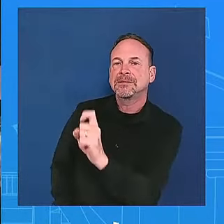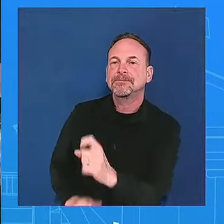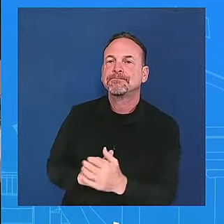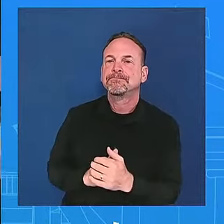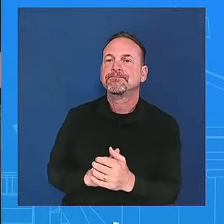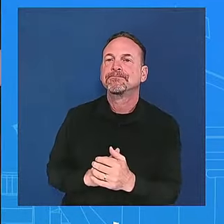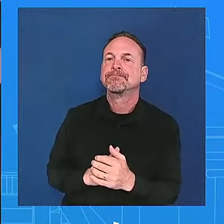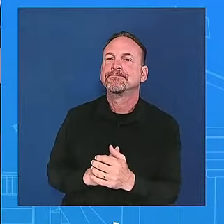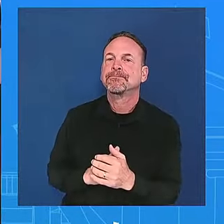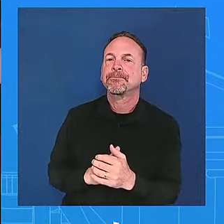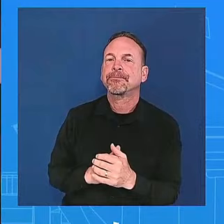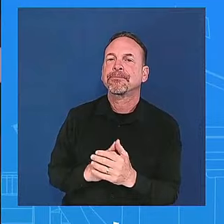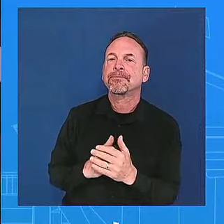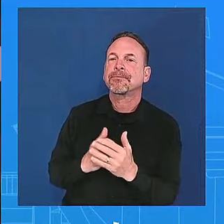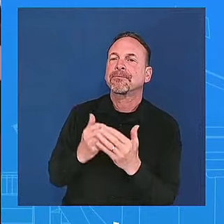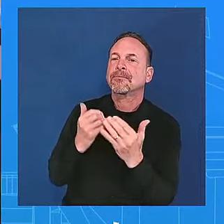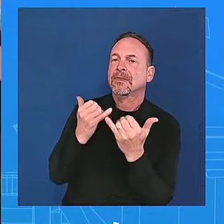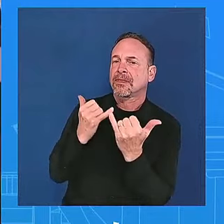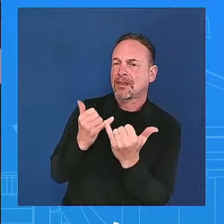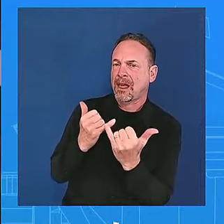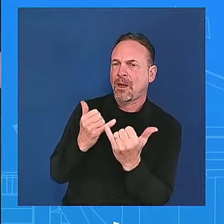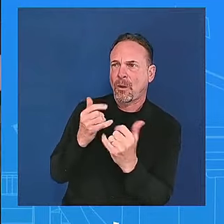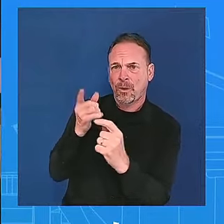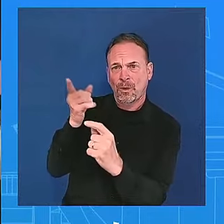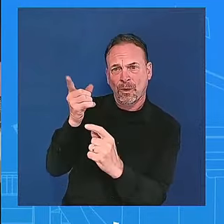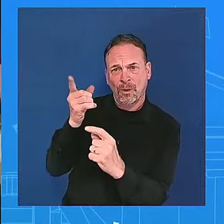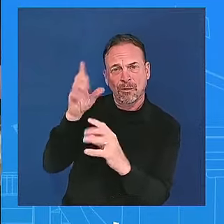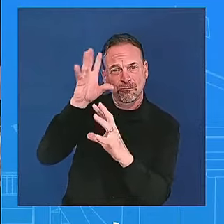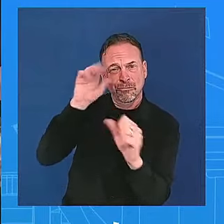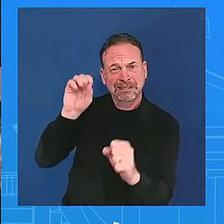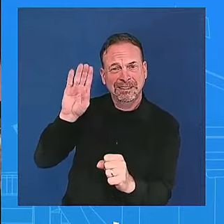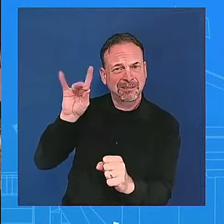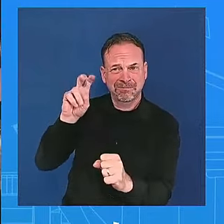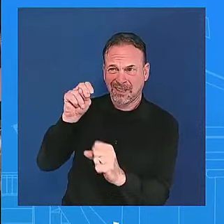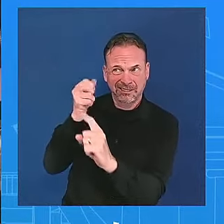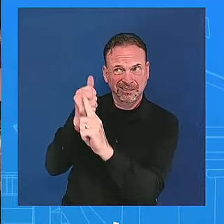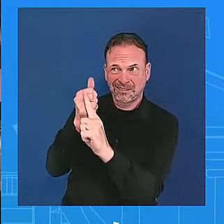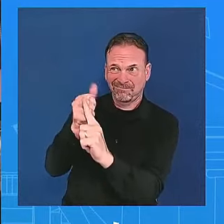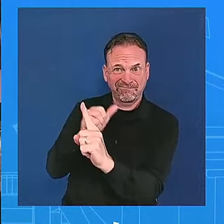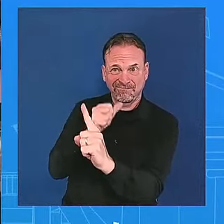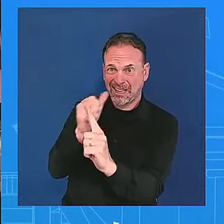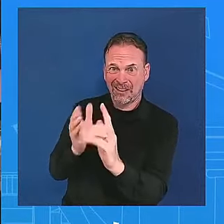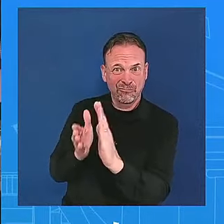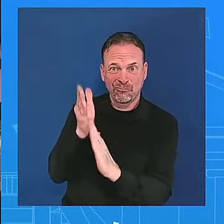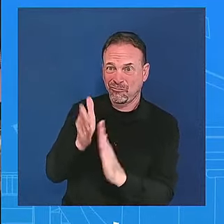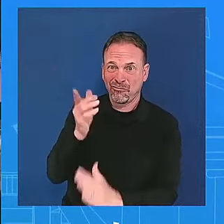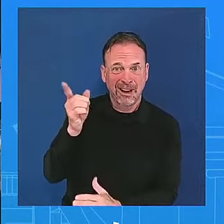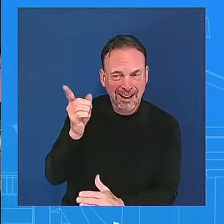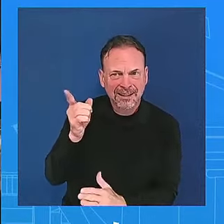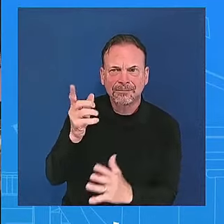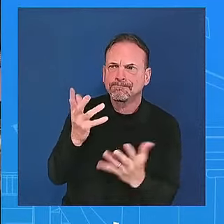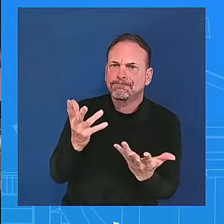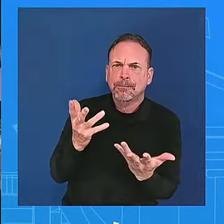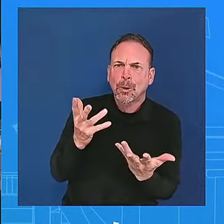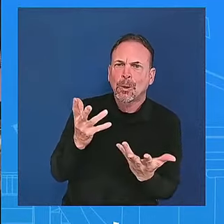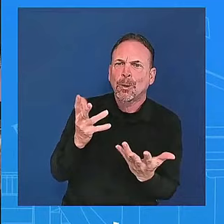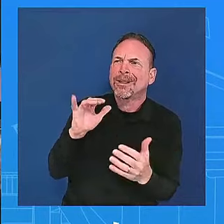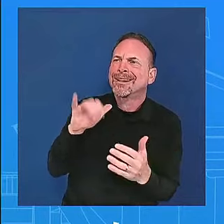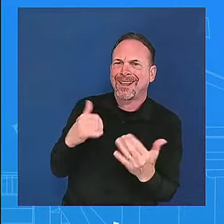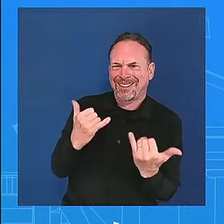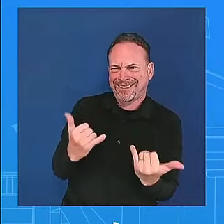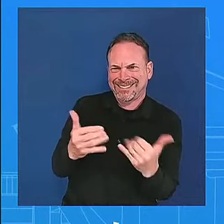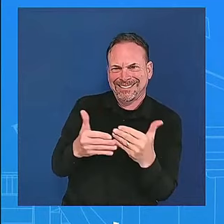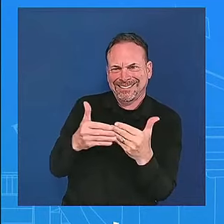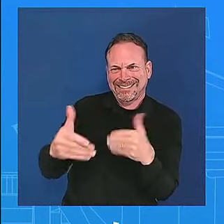president has he described to you ways he wants to use the time perhaps differently since he doesn't have the campaign obligation yeah i think look